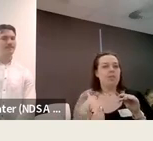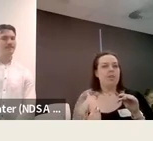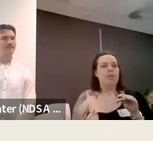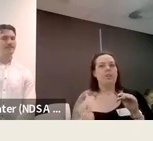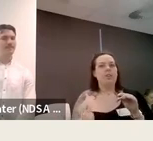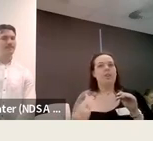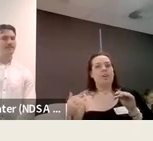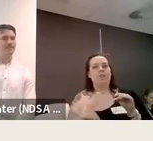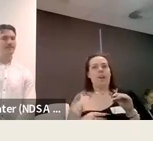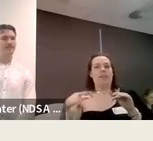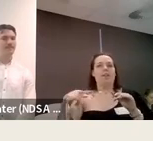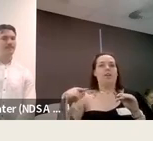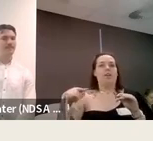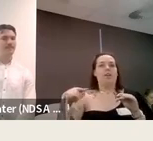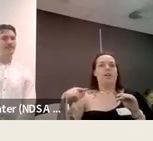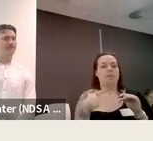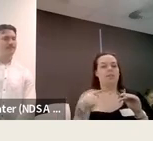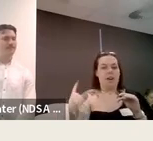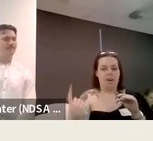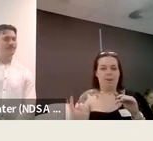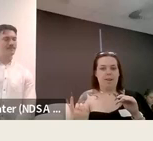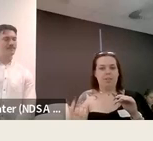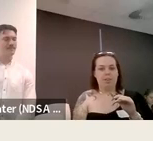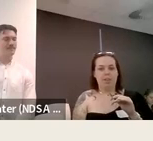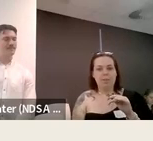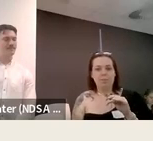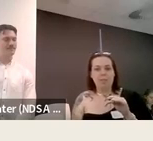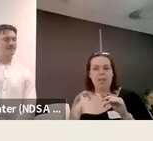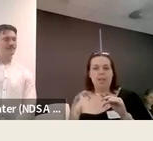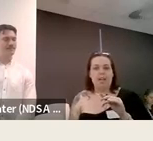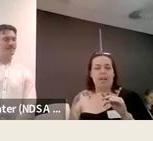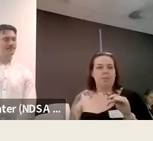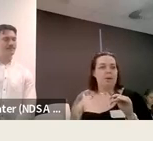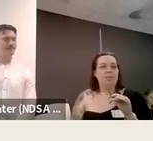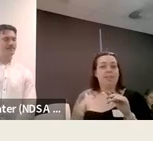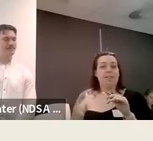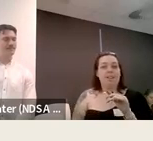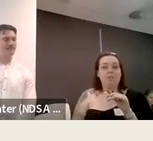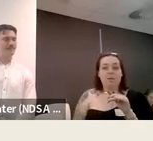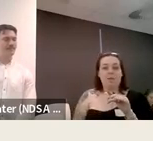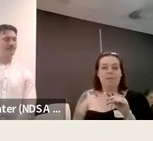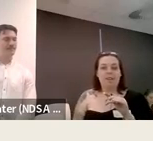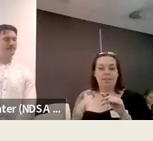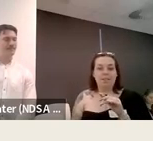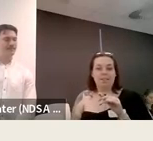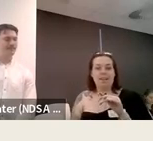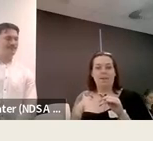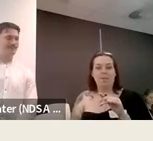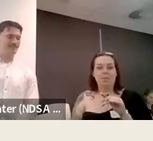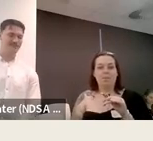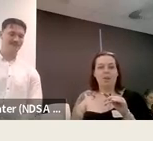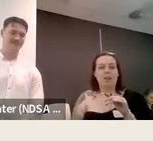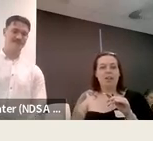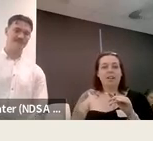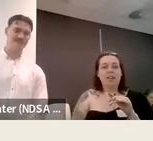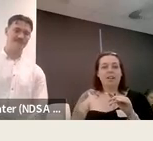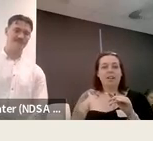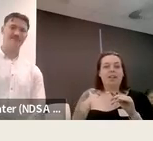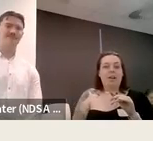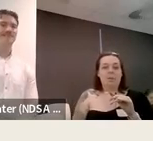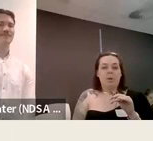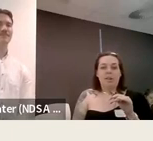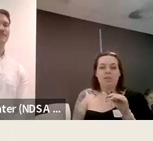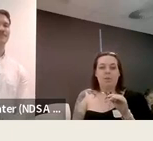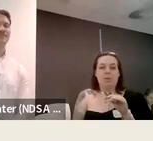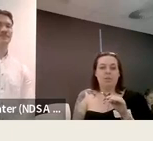to actually have their voice heard rather than going in a big roundabout circle um i was lucky enough to work on that um we